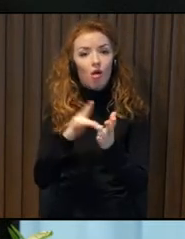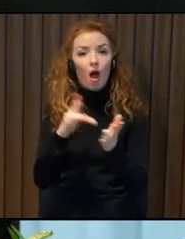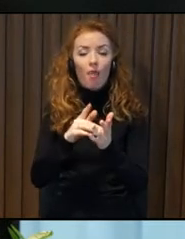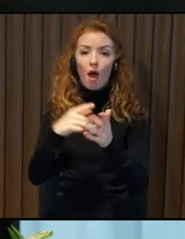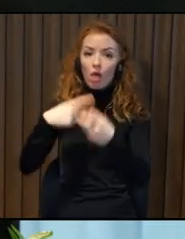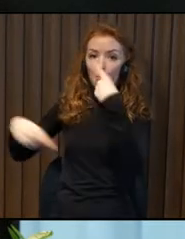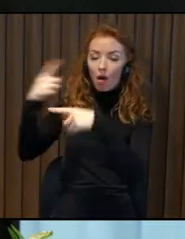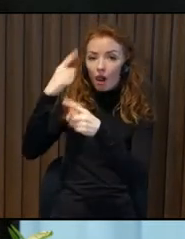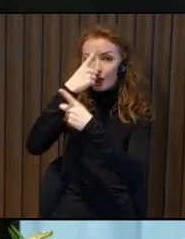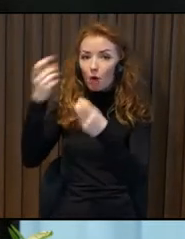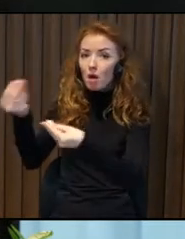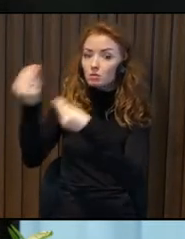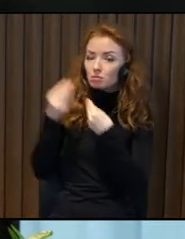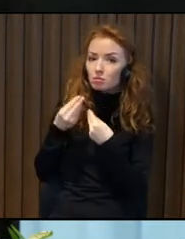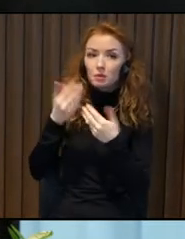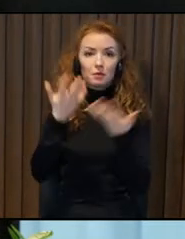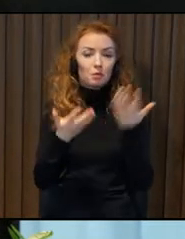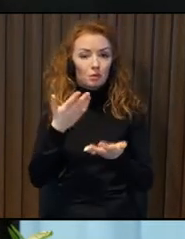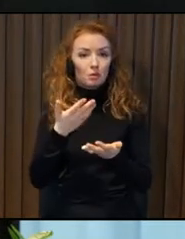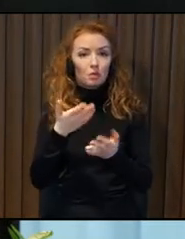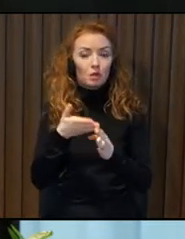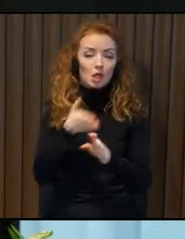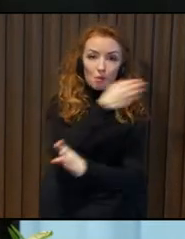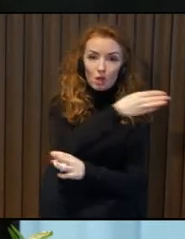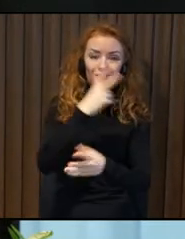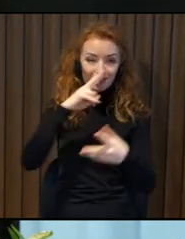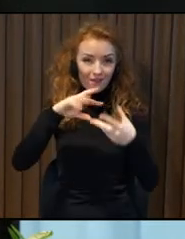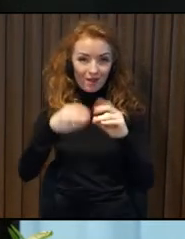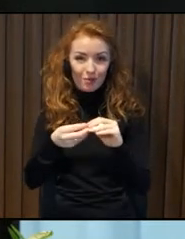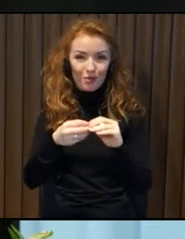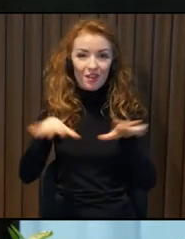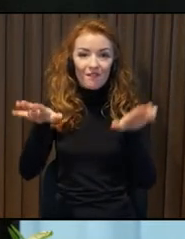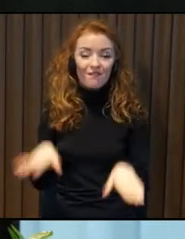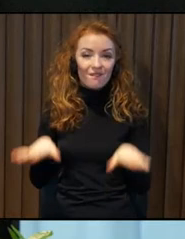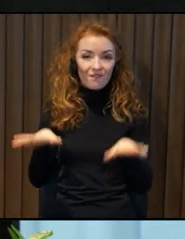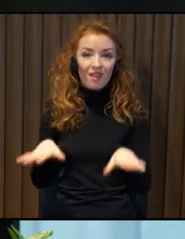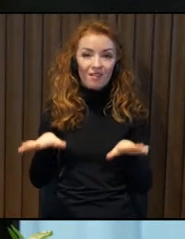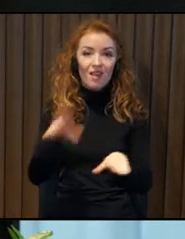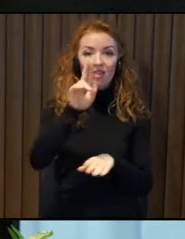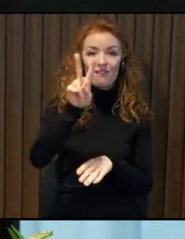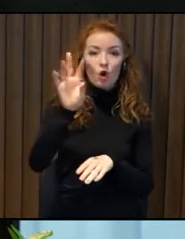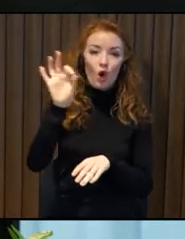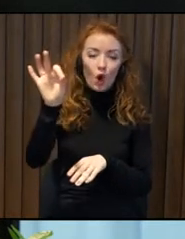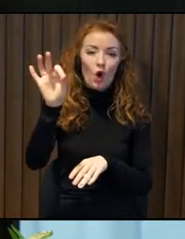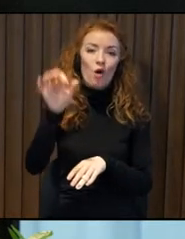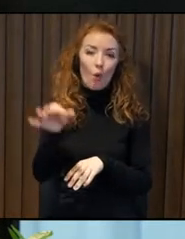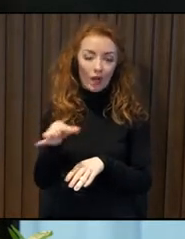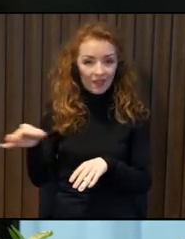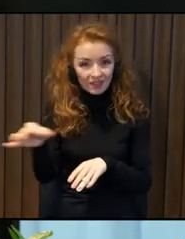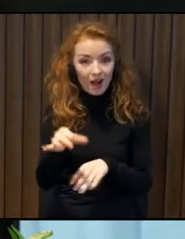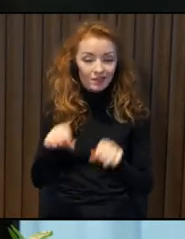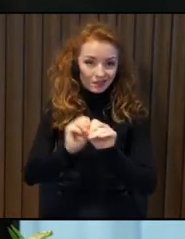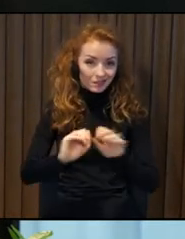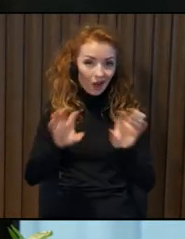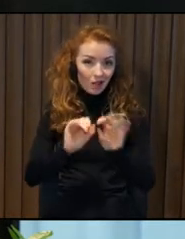noticed earlier today when the local NGO talked, Aperons we call them, they talked that it is not only about the